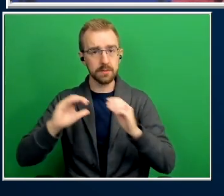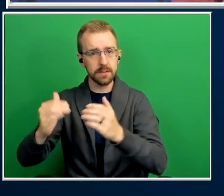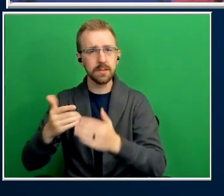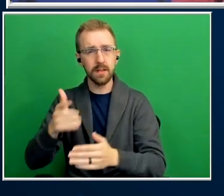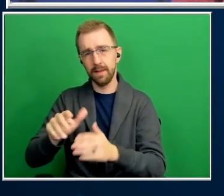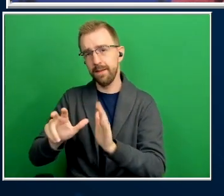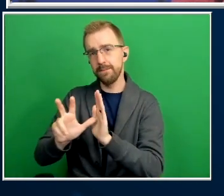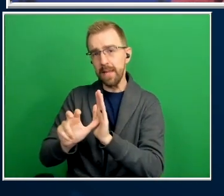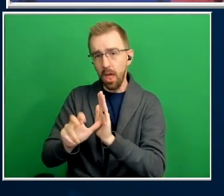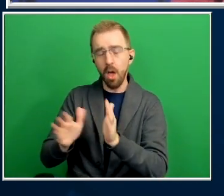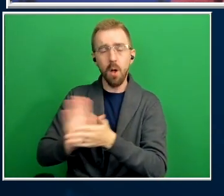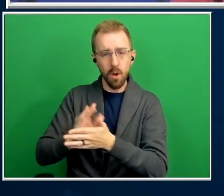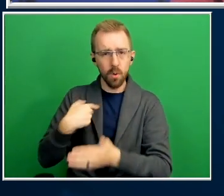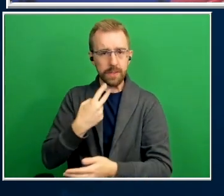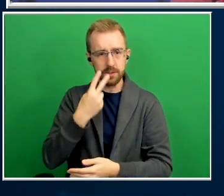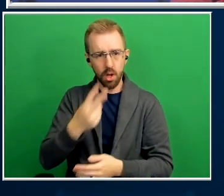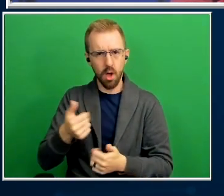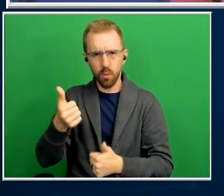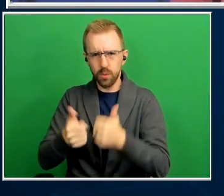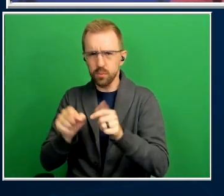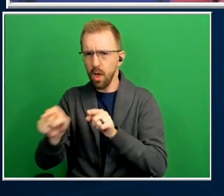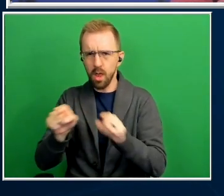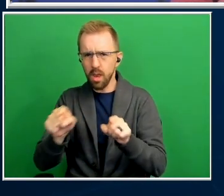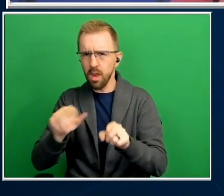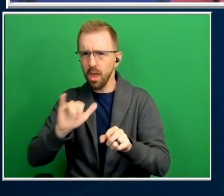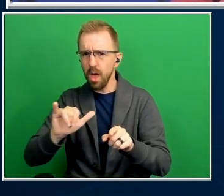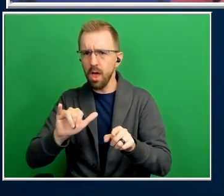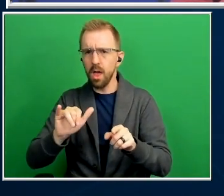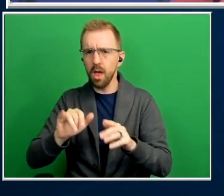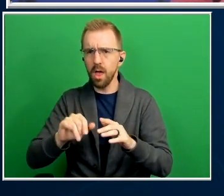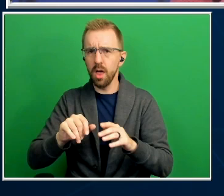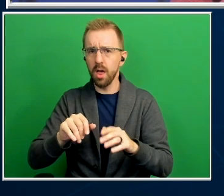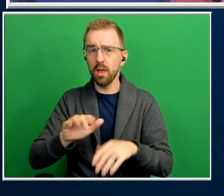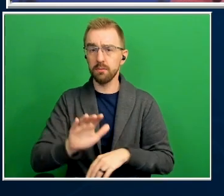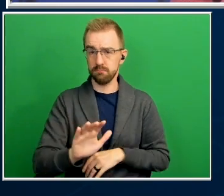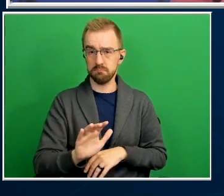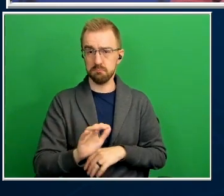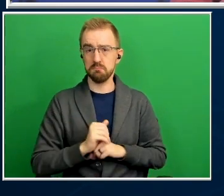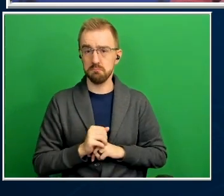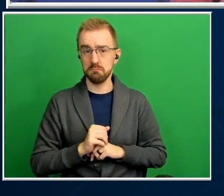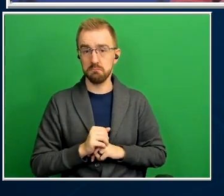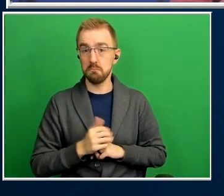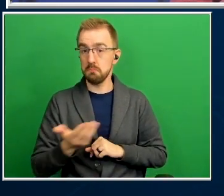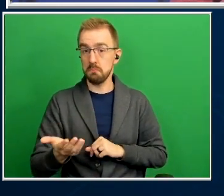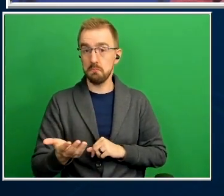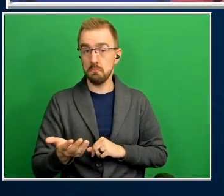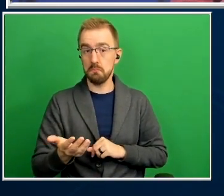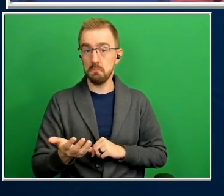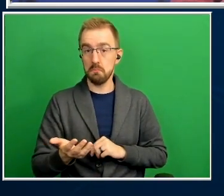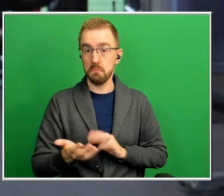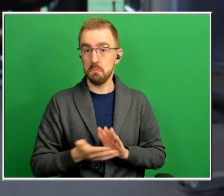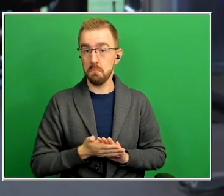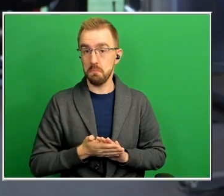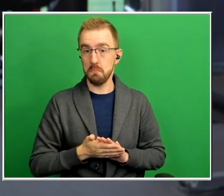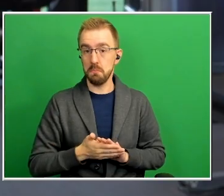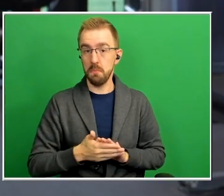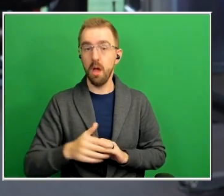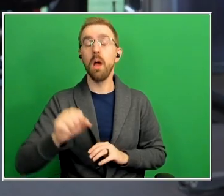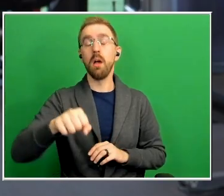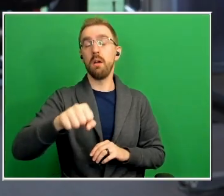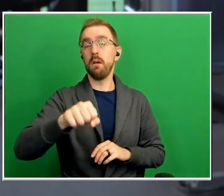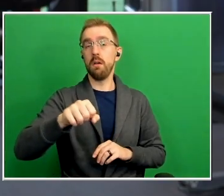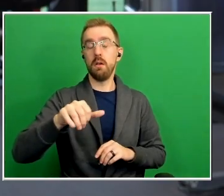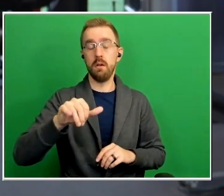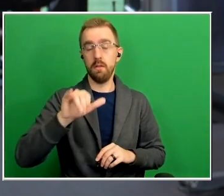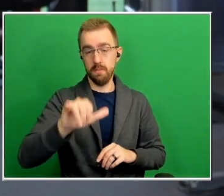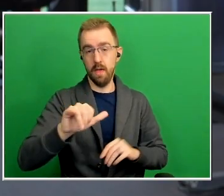is that is the one the class that we saw yeah that the class that you saw